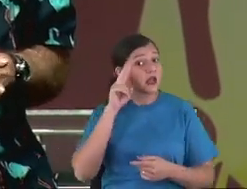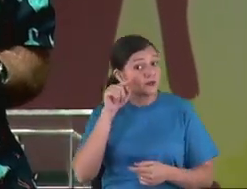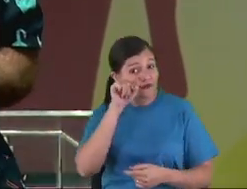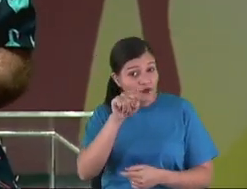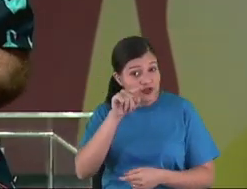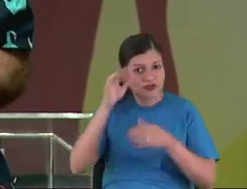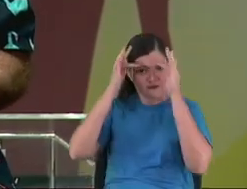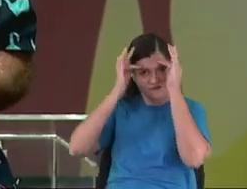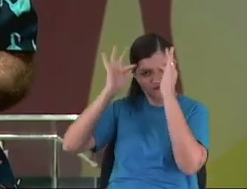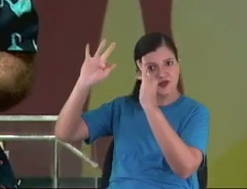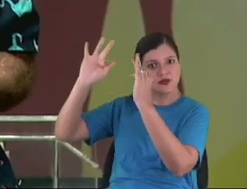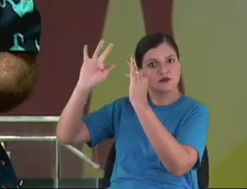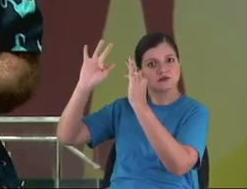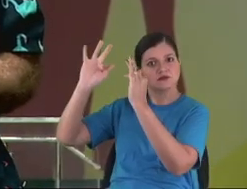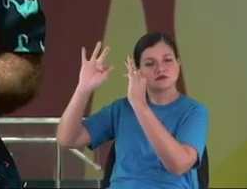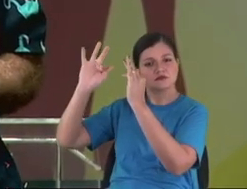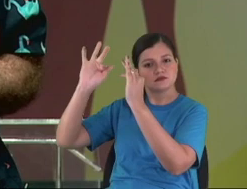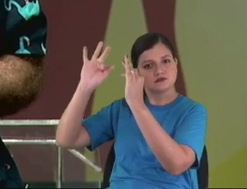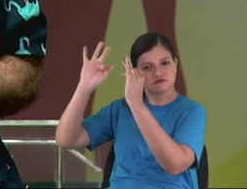Be faithful.